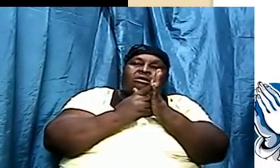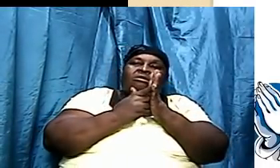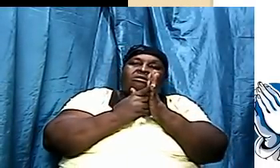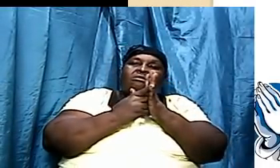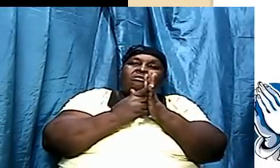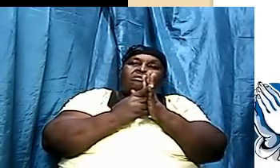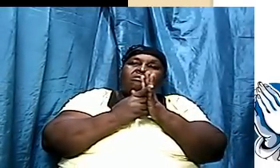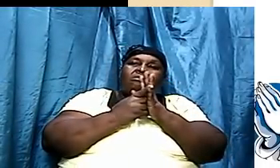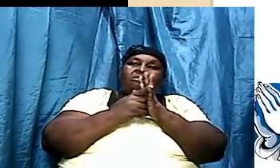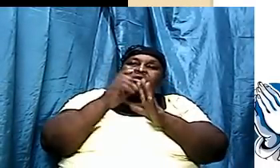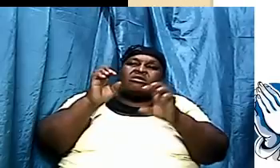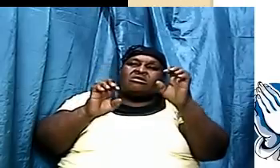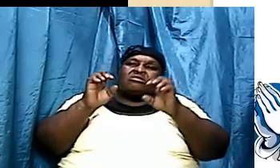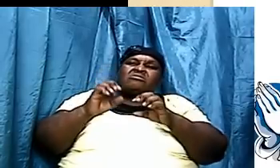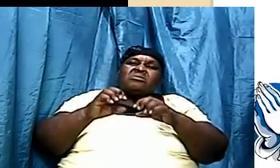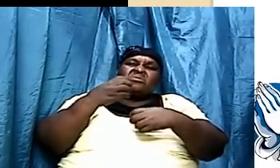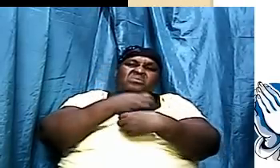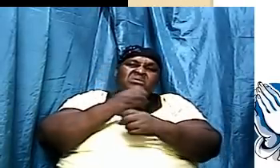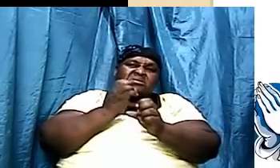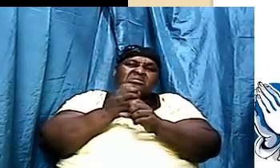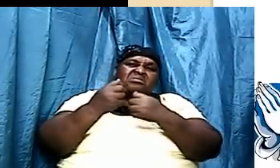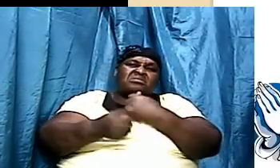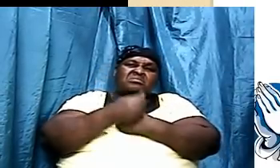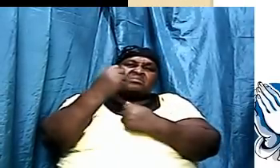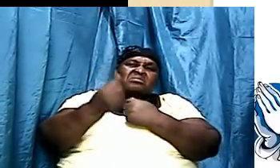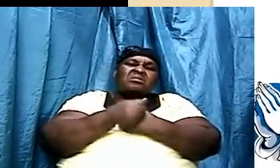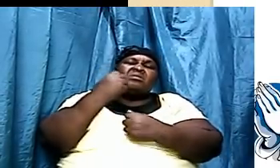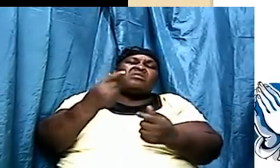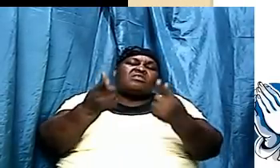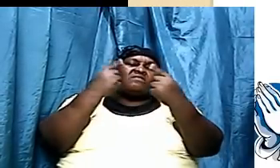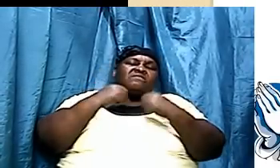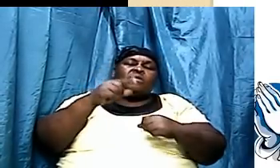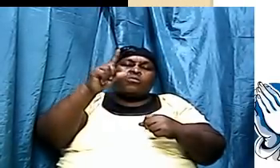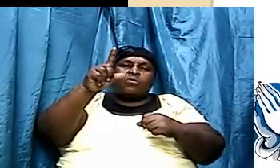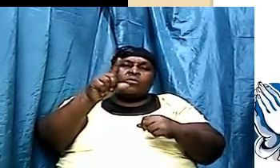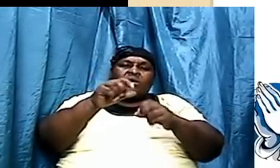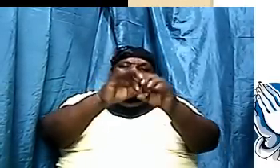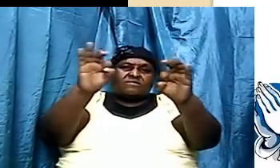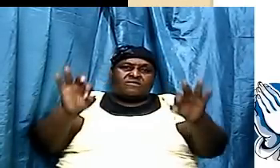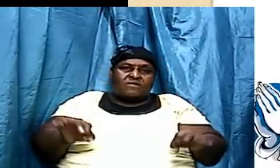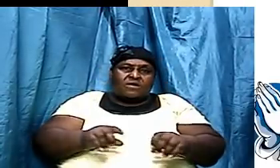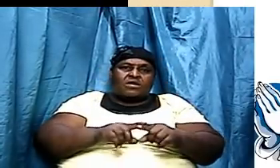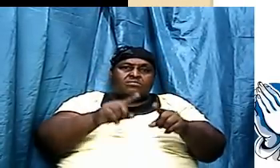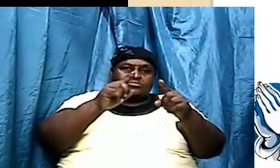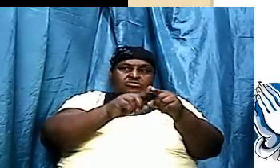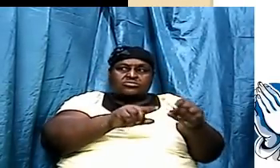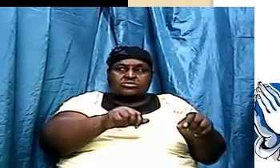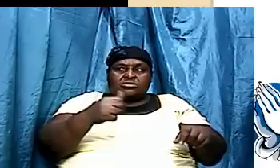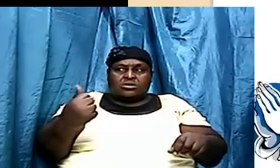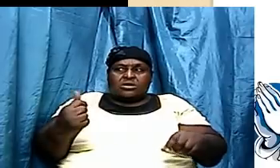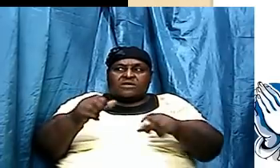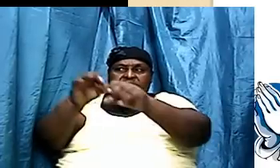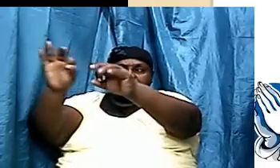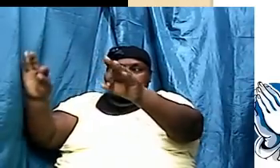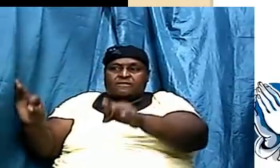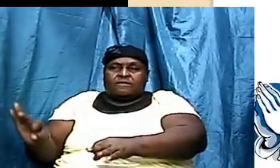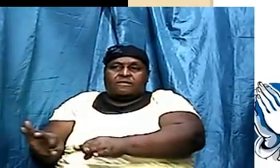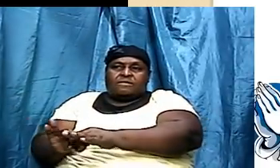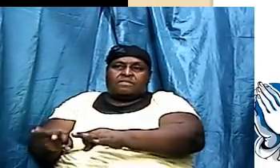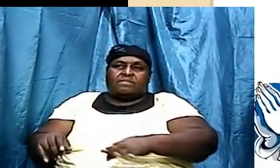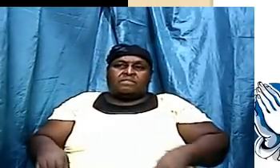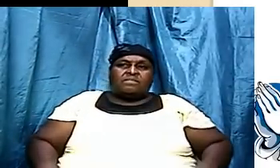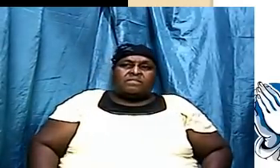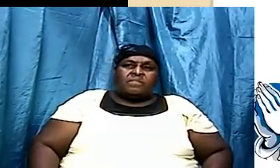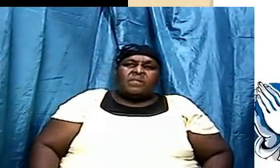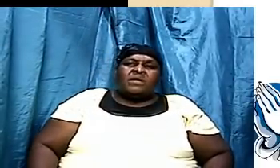is not created not destroyed but it comes from one form to the other right but there is the second law of thermodynamics and it